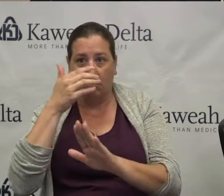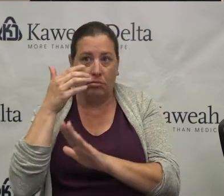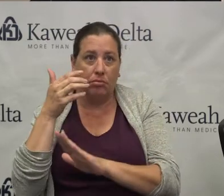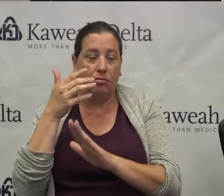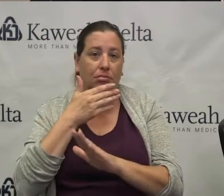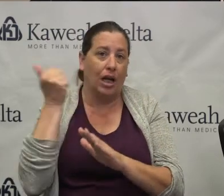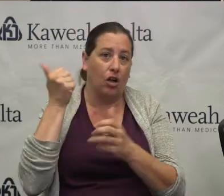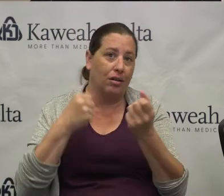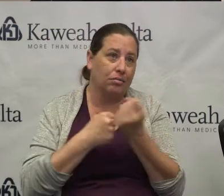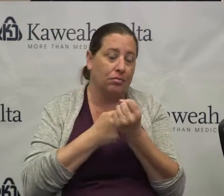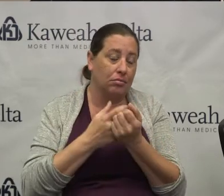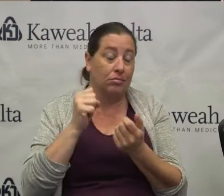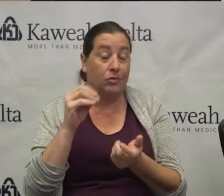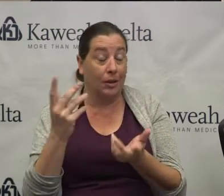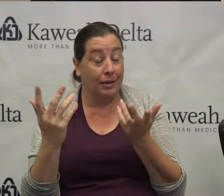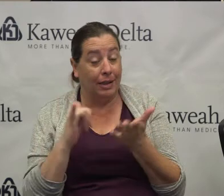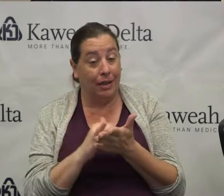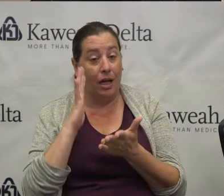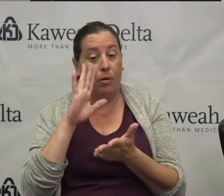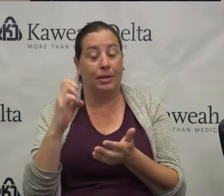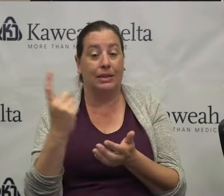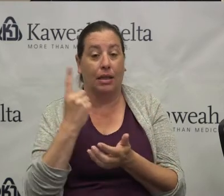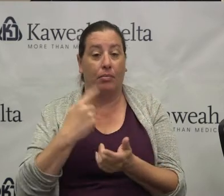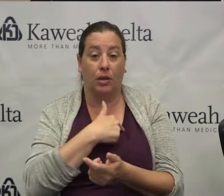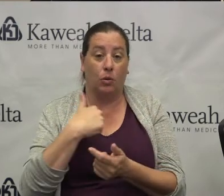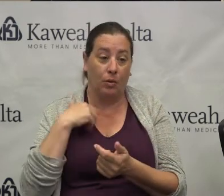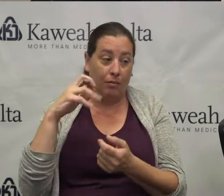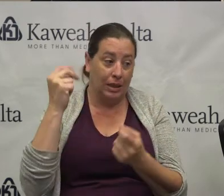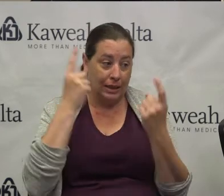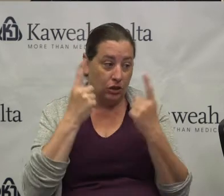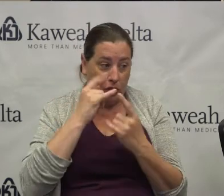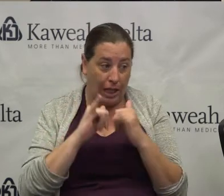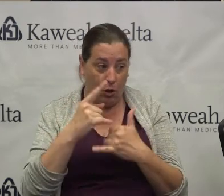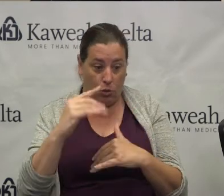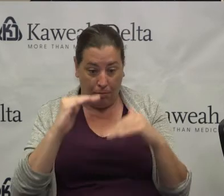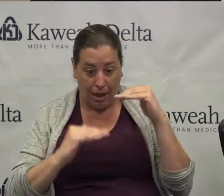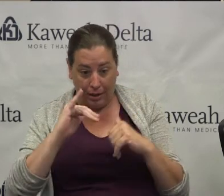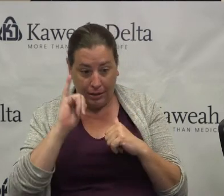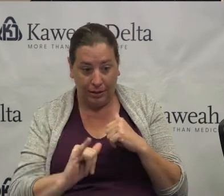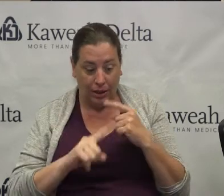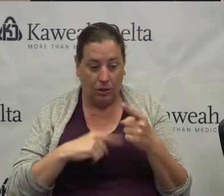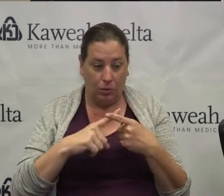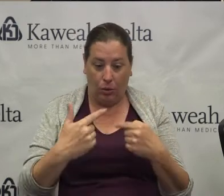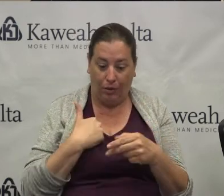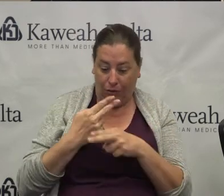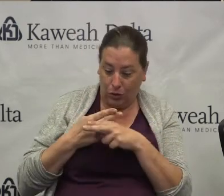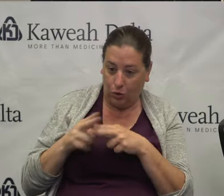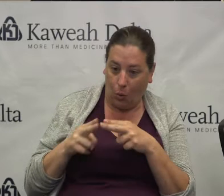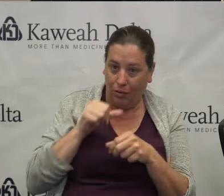So that'll be something that we will be considering. Obviously, how do you balance that when you have such a shortage of